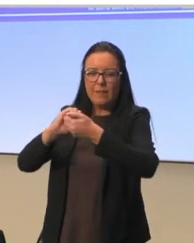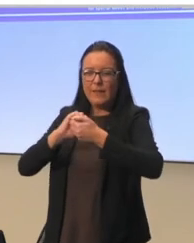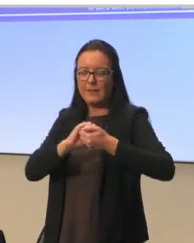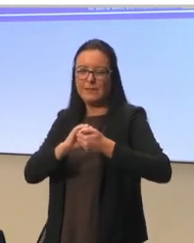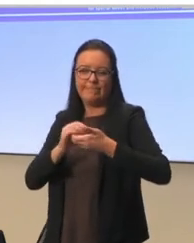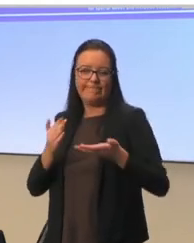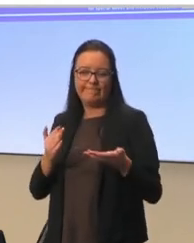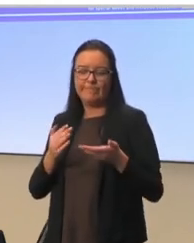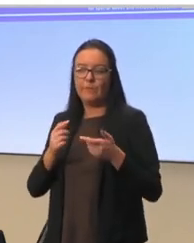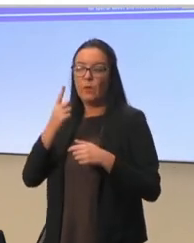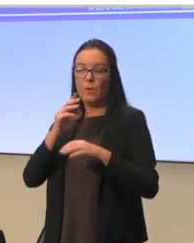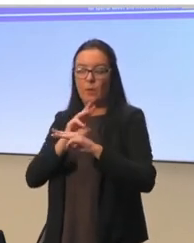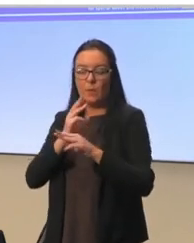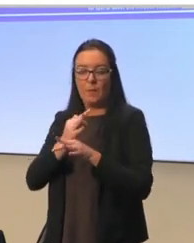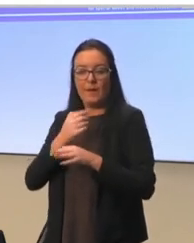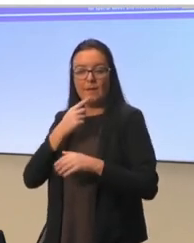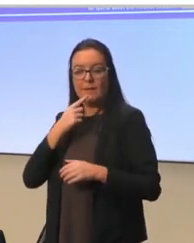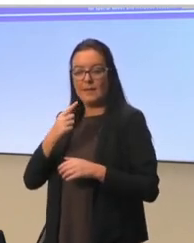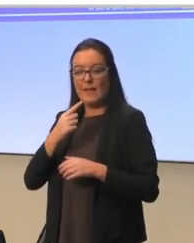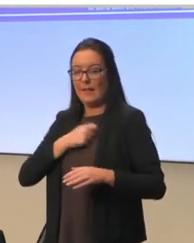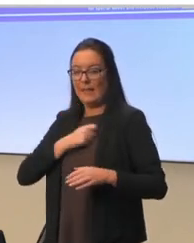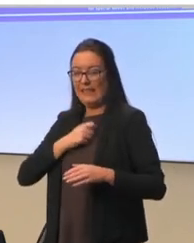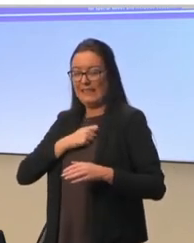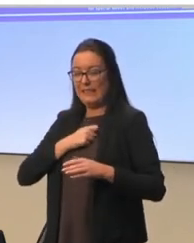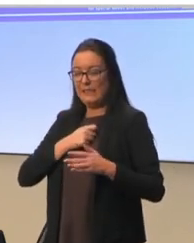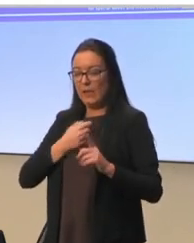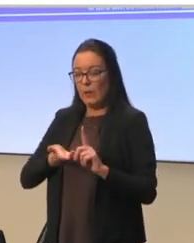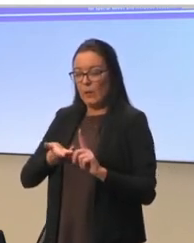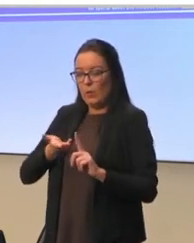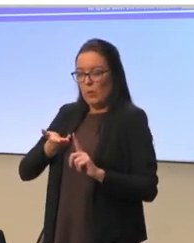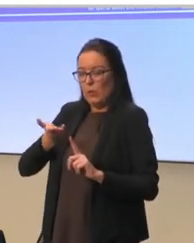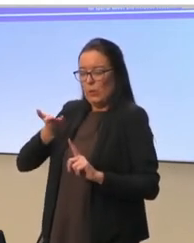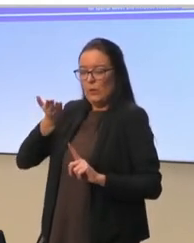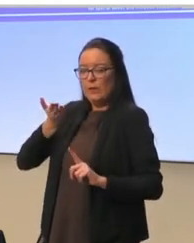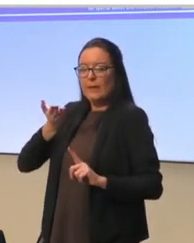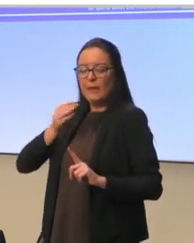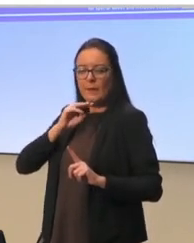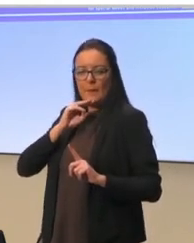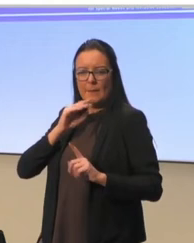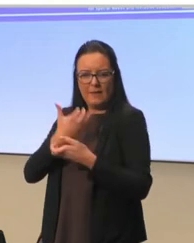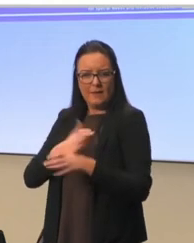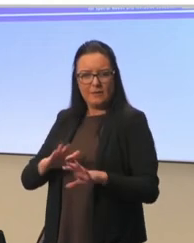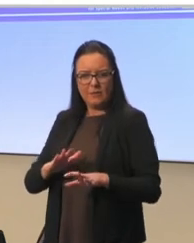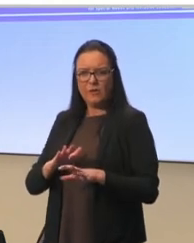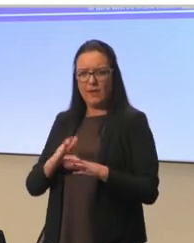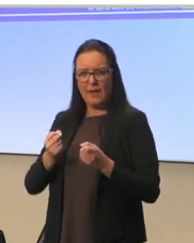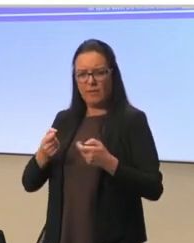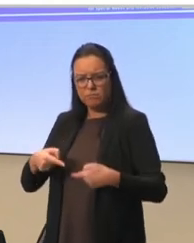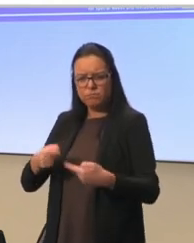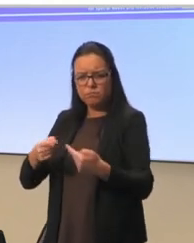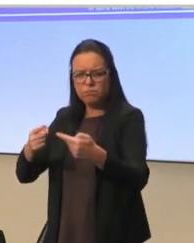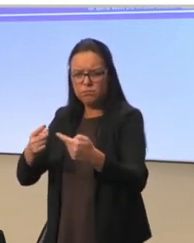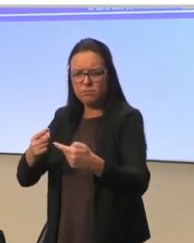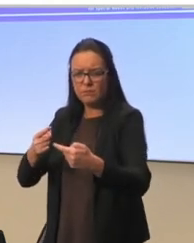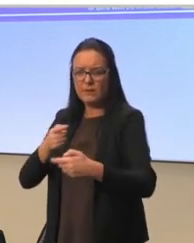parents said that anxiety levels rose during the pandemic, and children faced very hard situations. And this one mother,